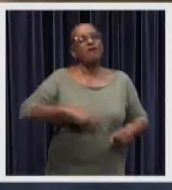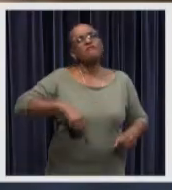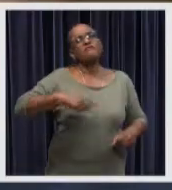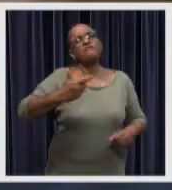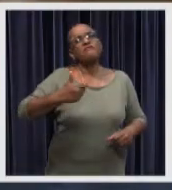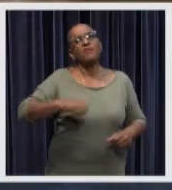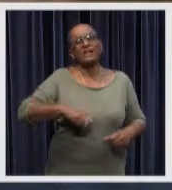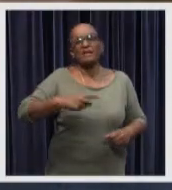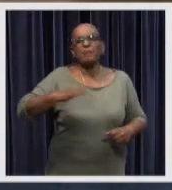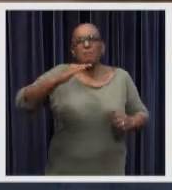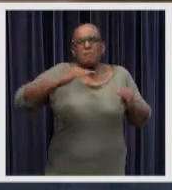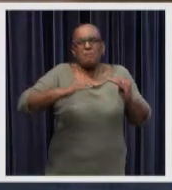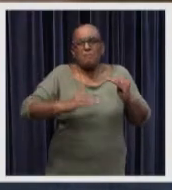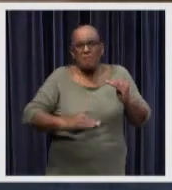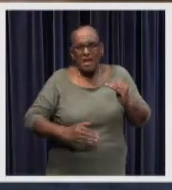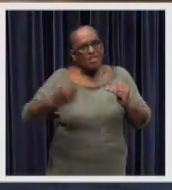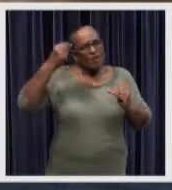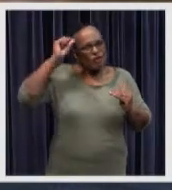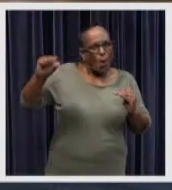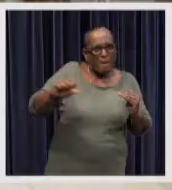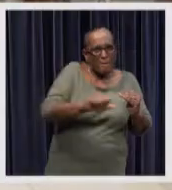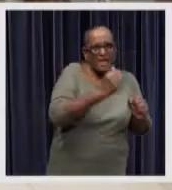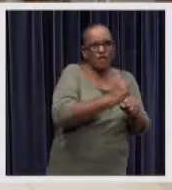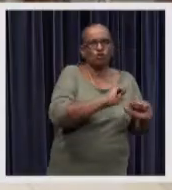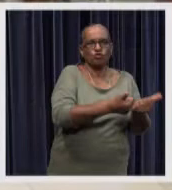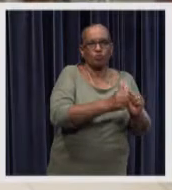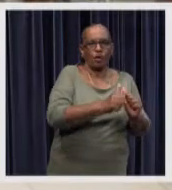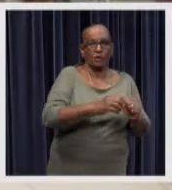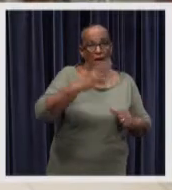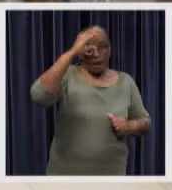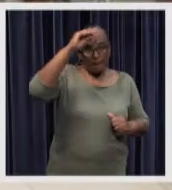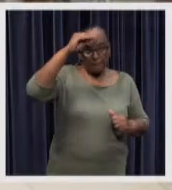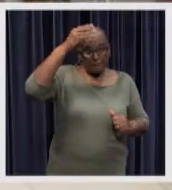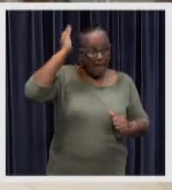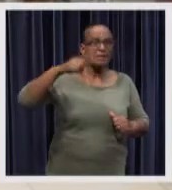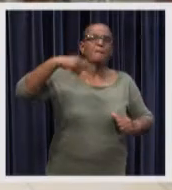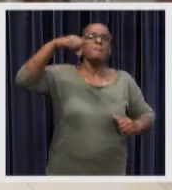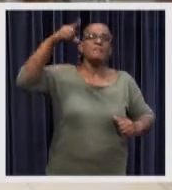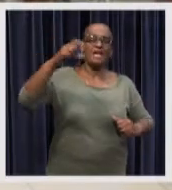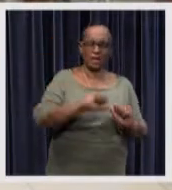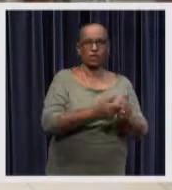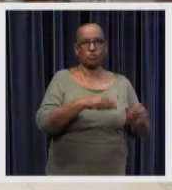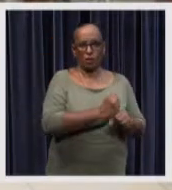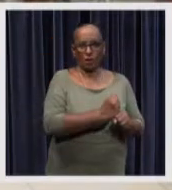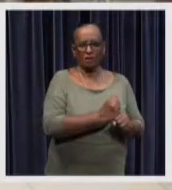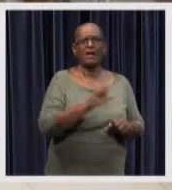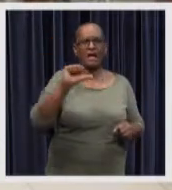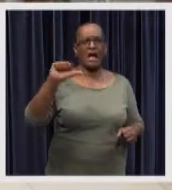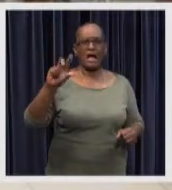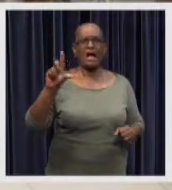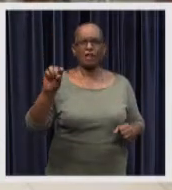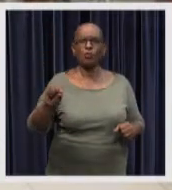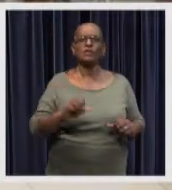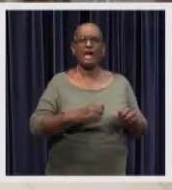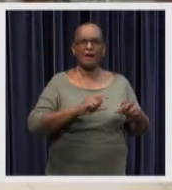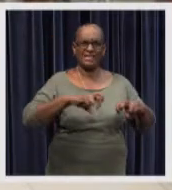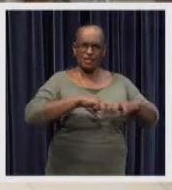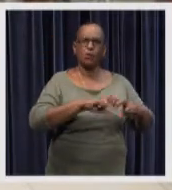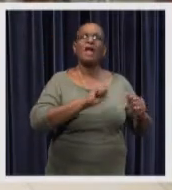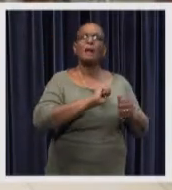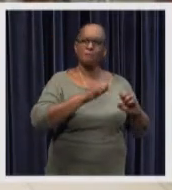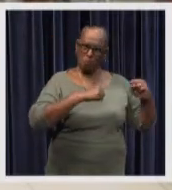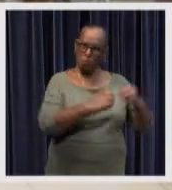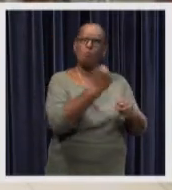participate in sports compared to men and algo also discussed the various cases including